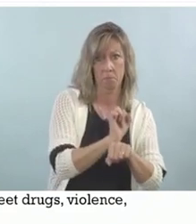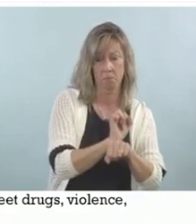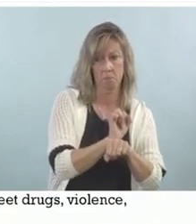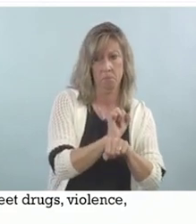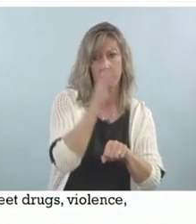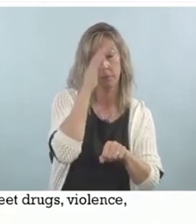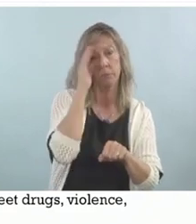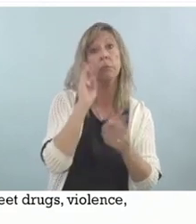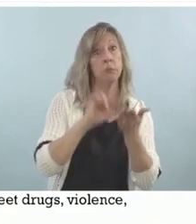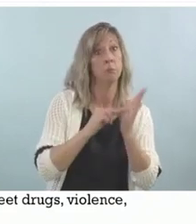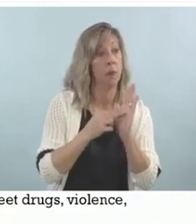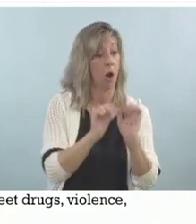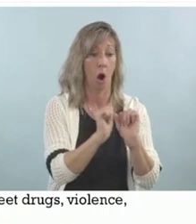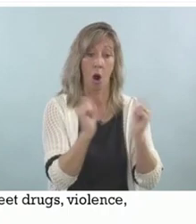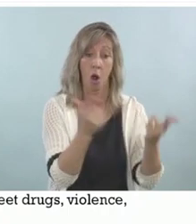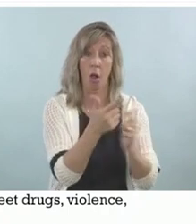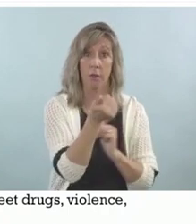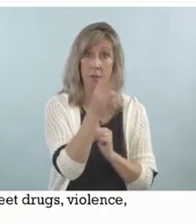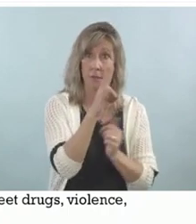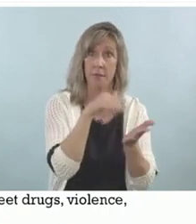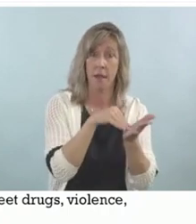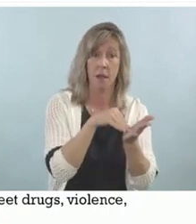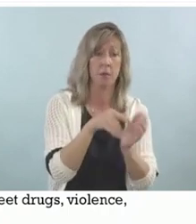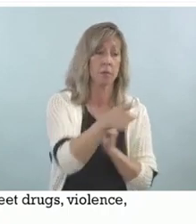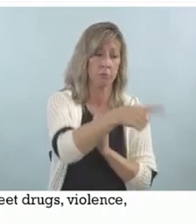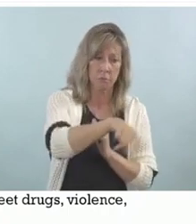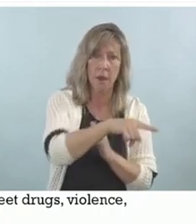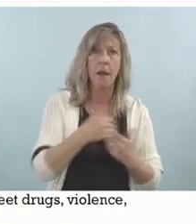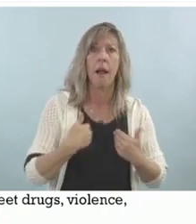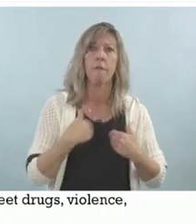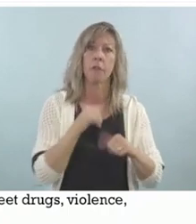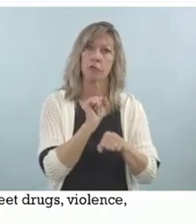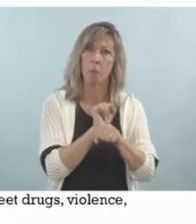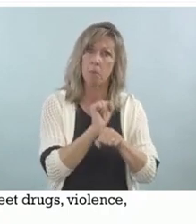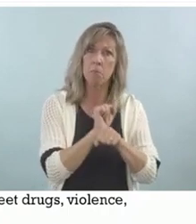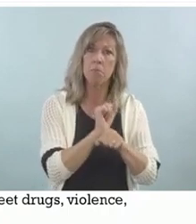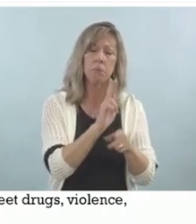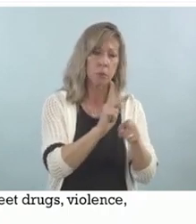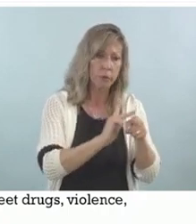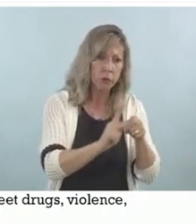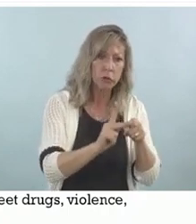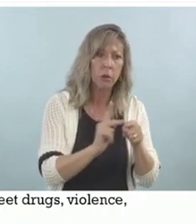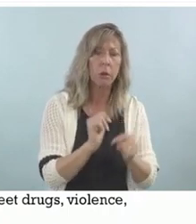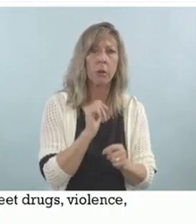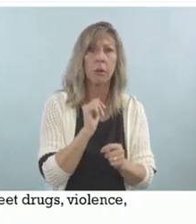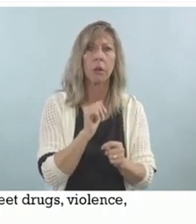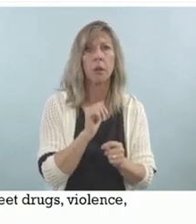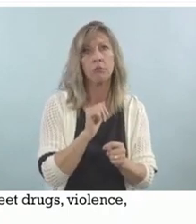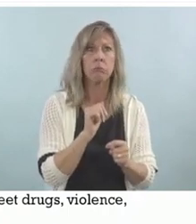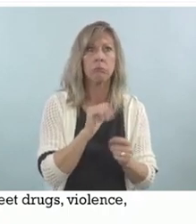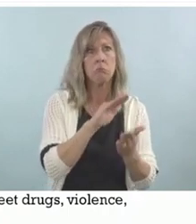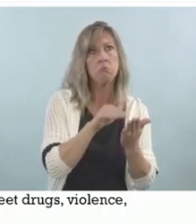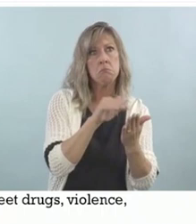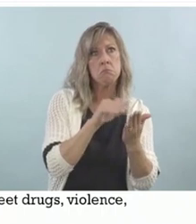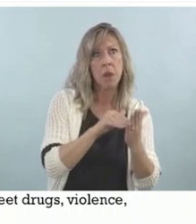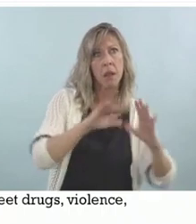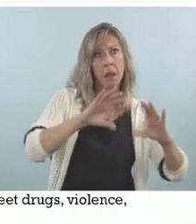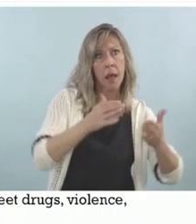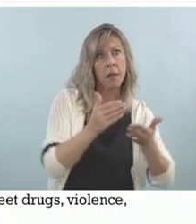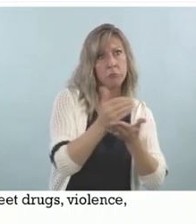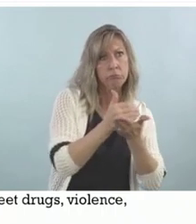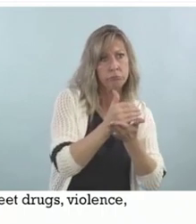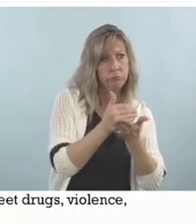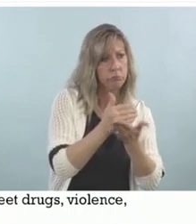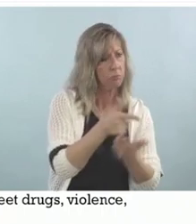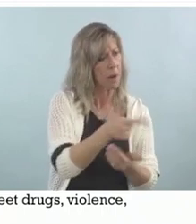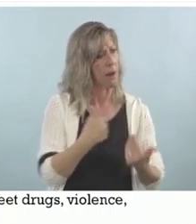were professional middle class people who had jobs.